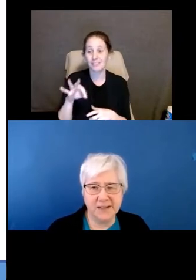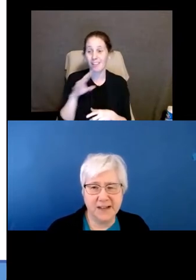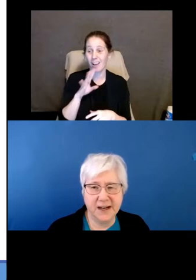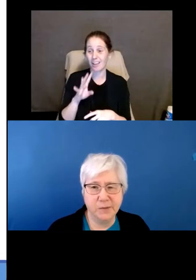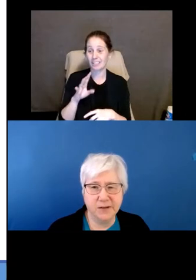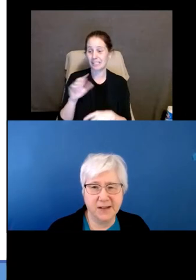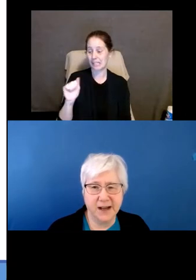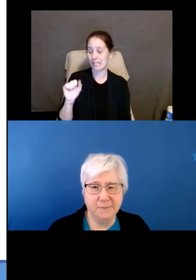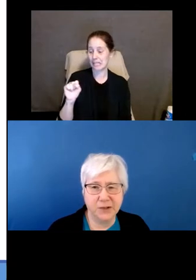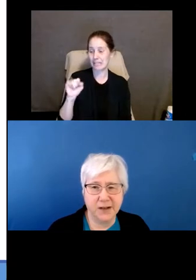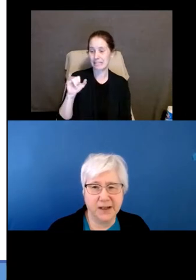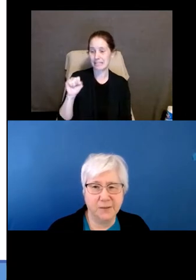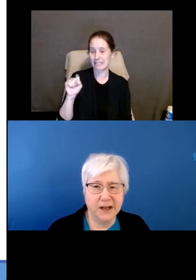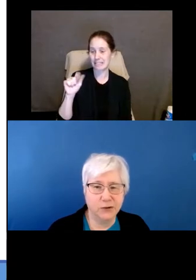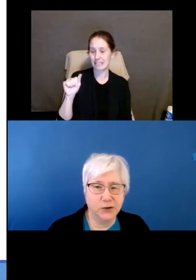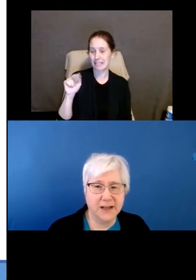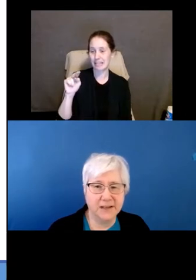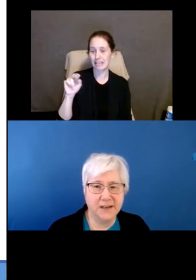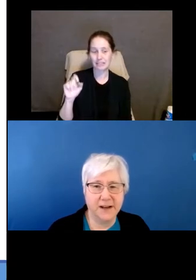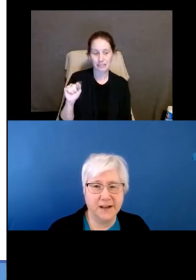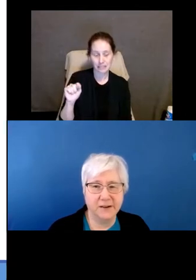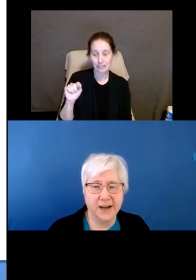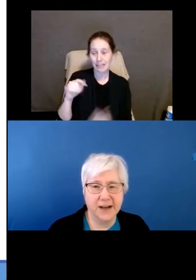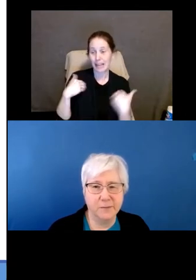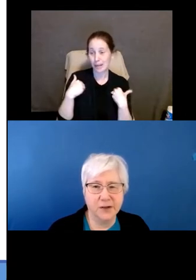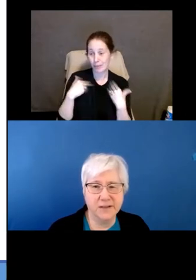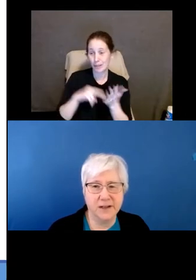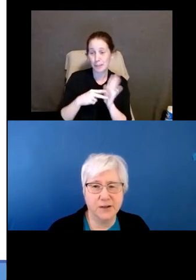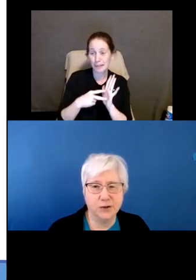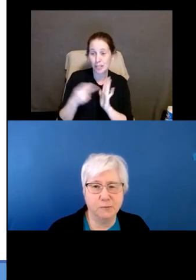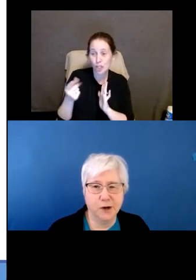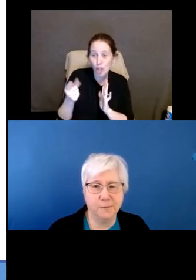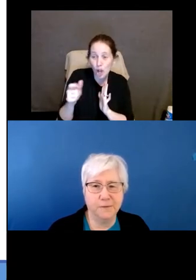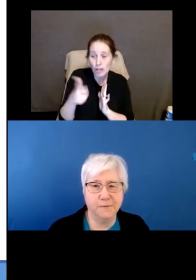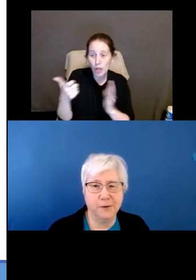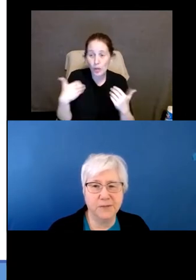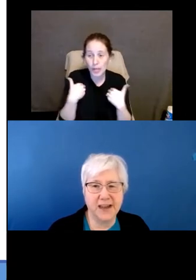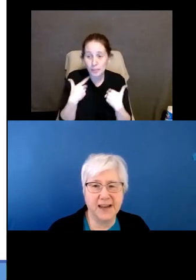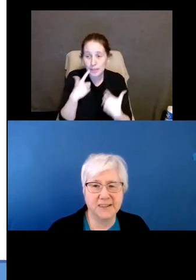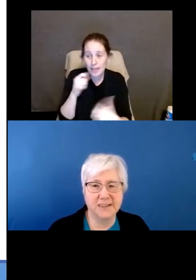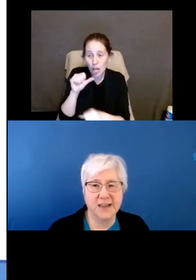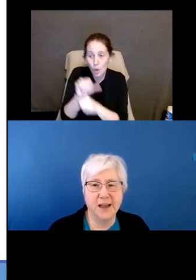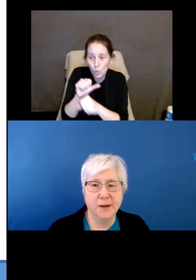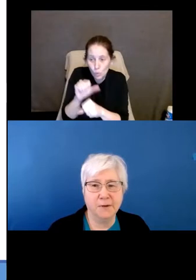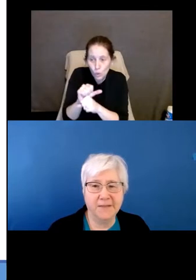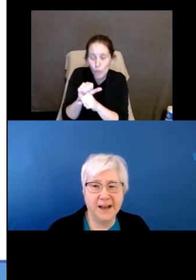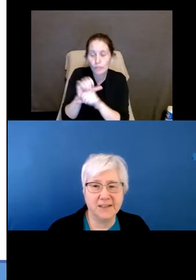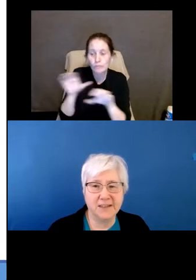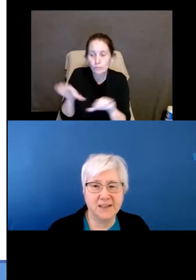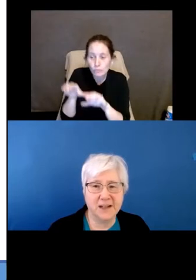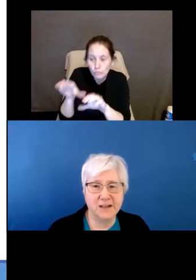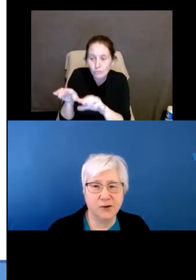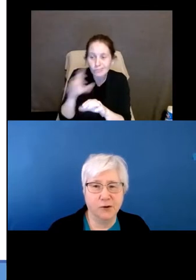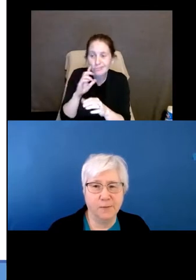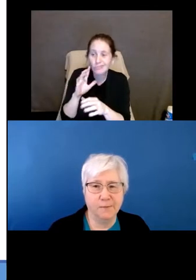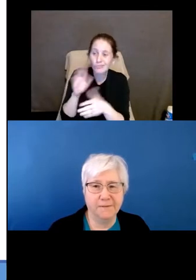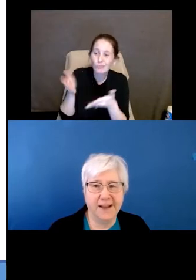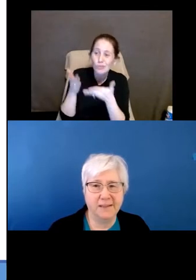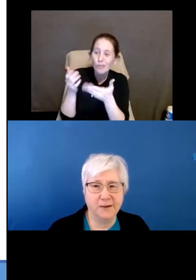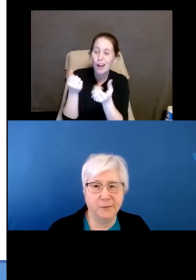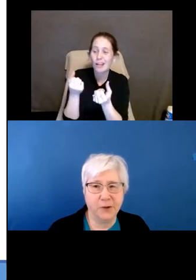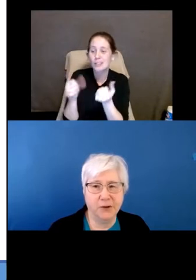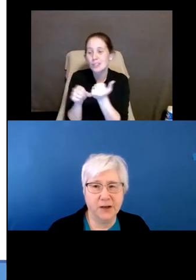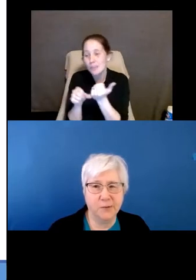assistance animals, I'm talking about dogs and other animals that do work, perform tasks, provide assistance, or